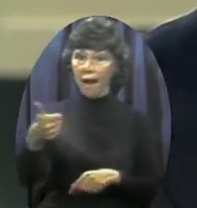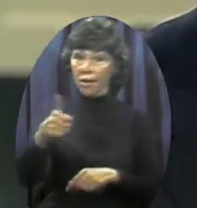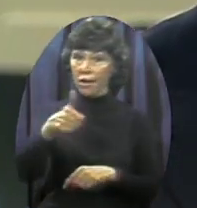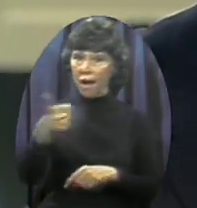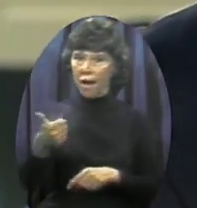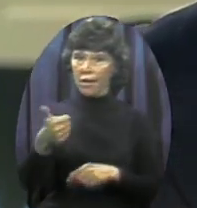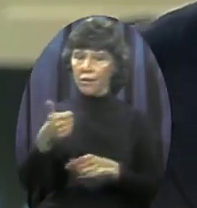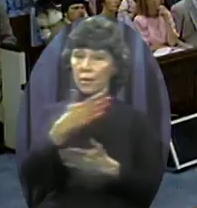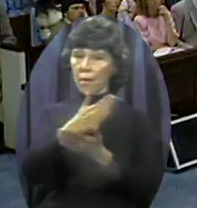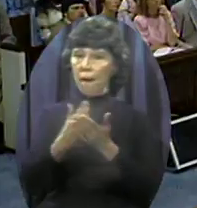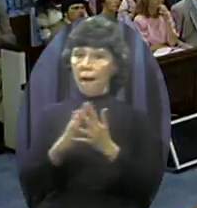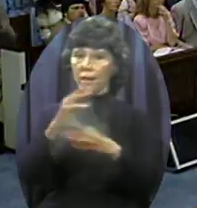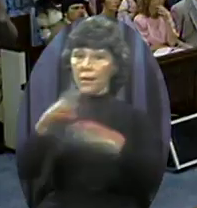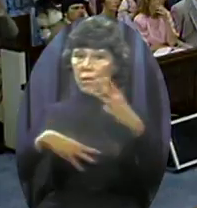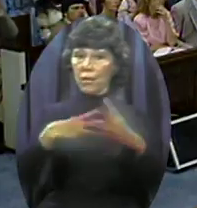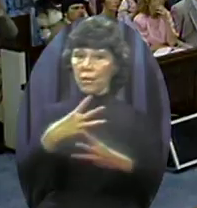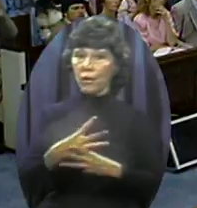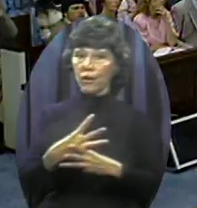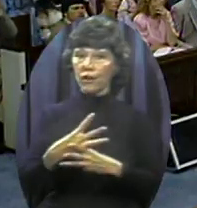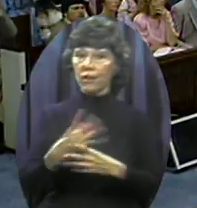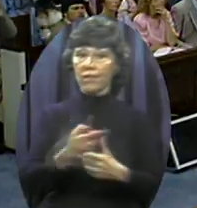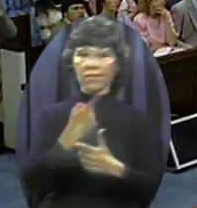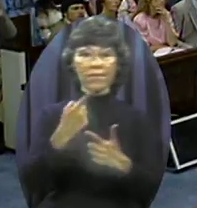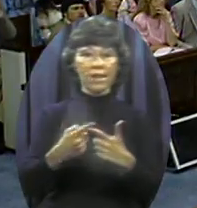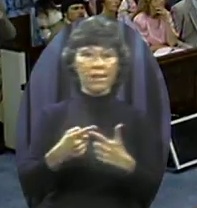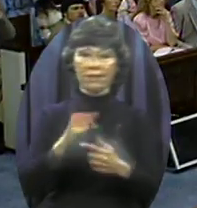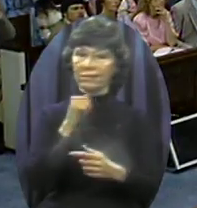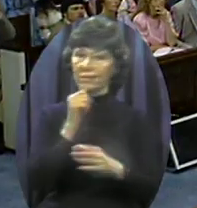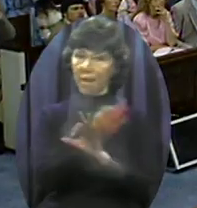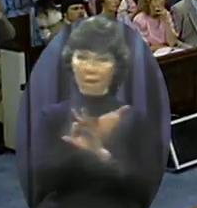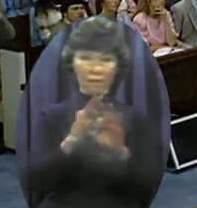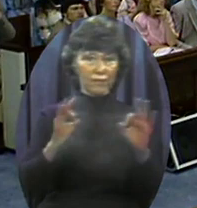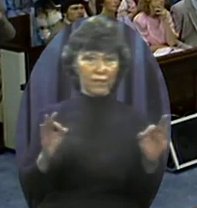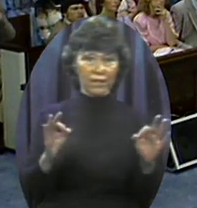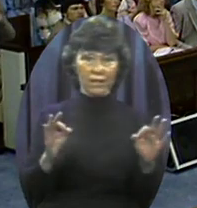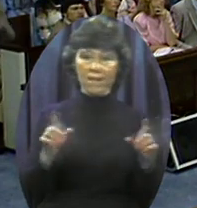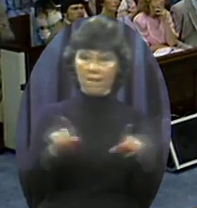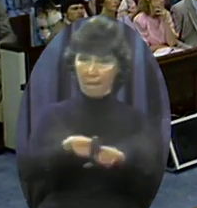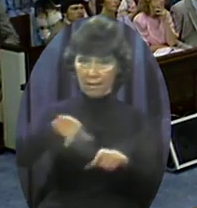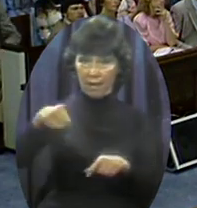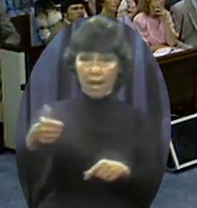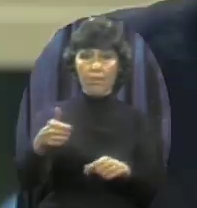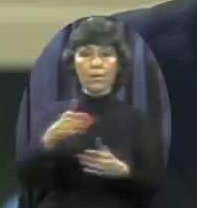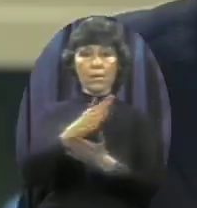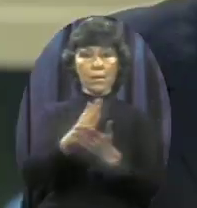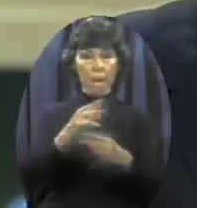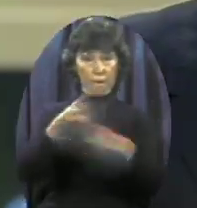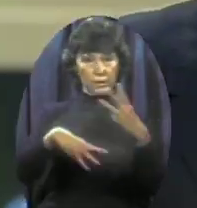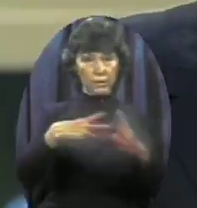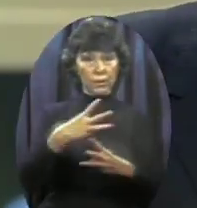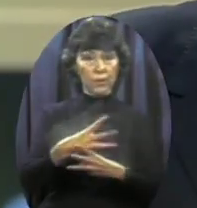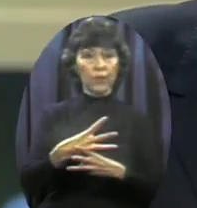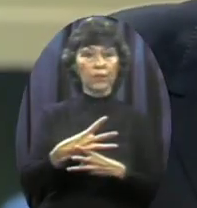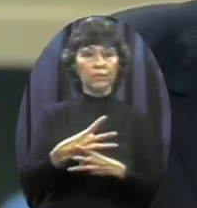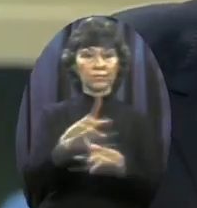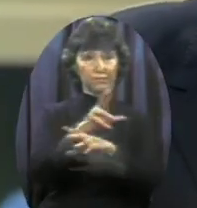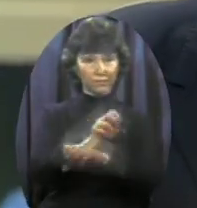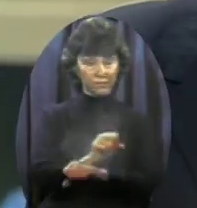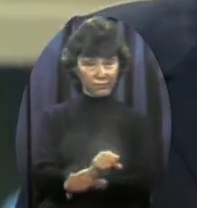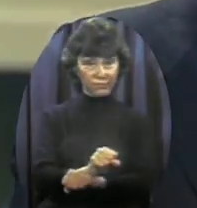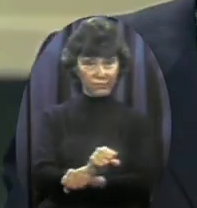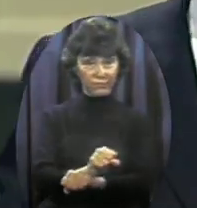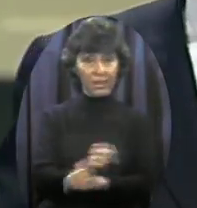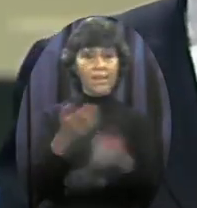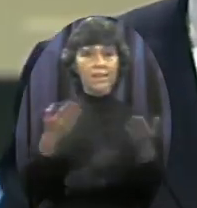free as well There is no free press in the communist world This red, white, and blue This red,